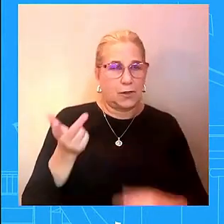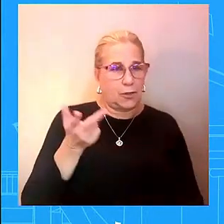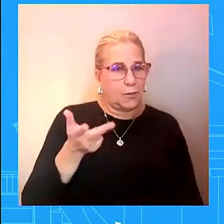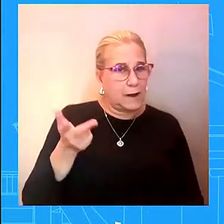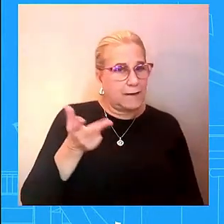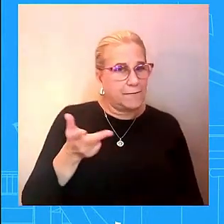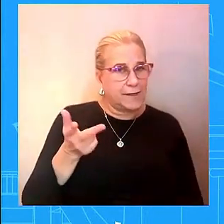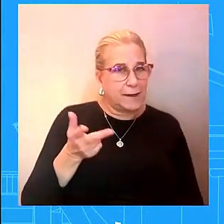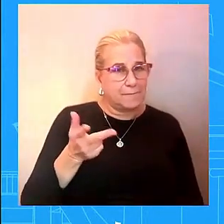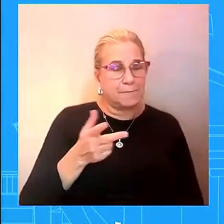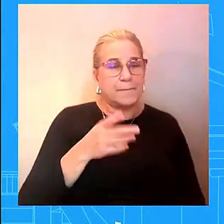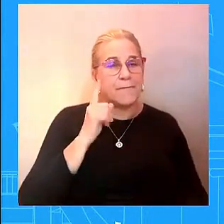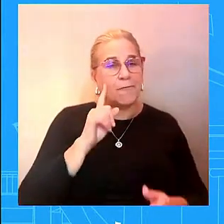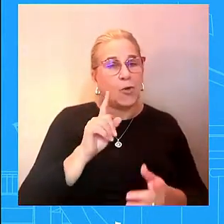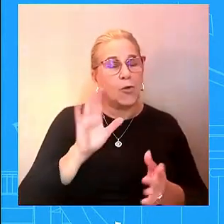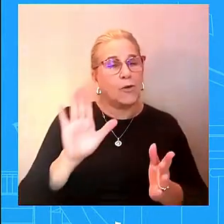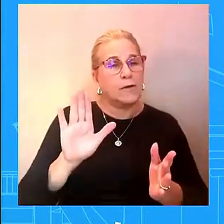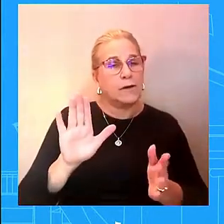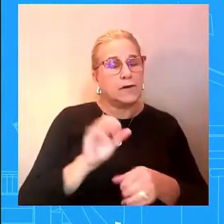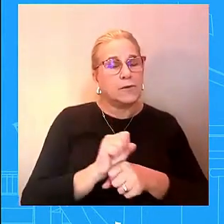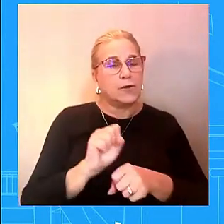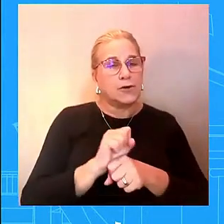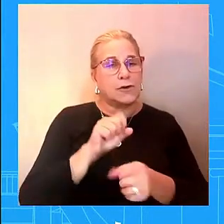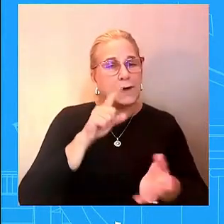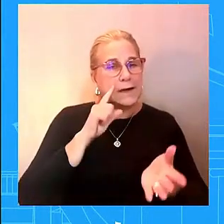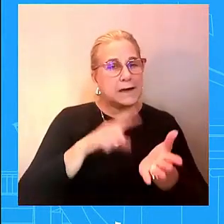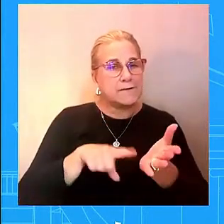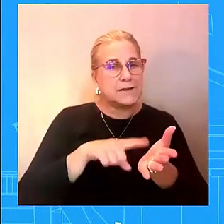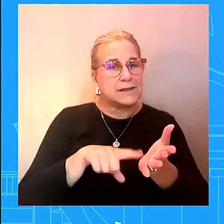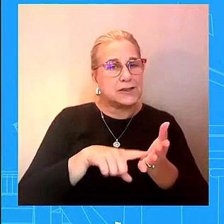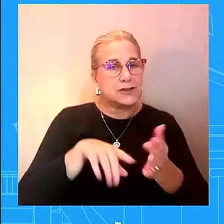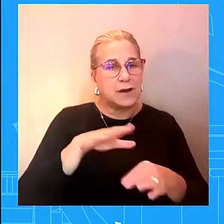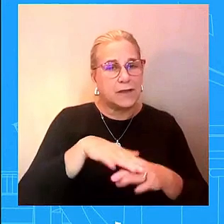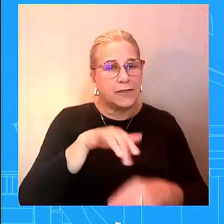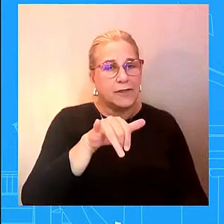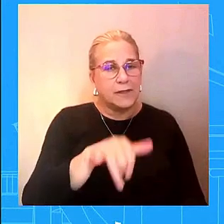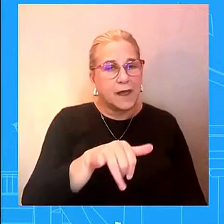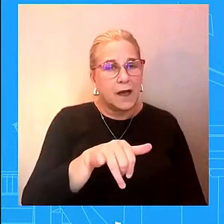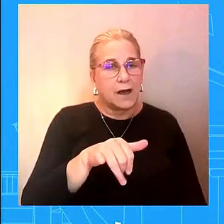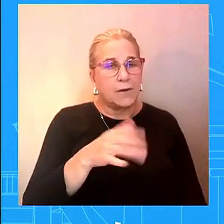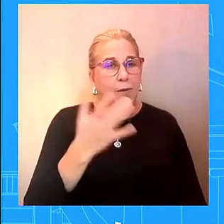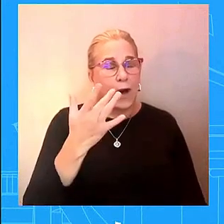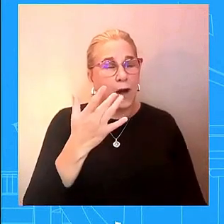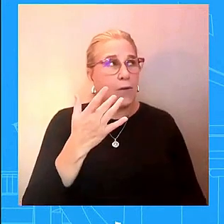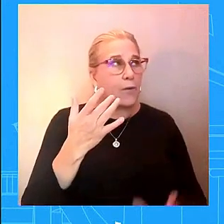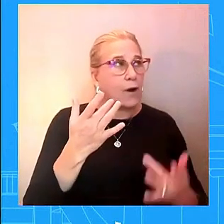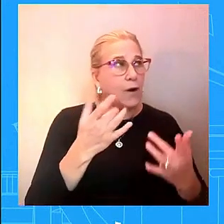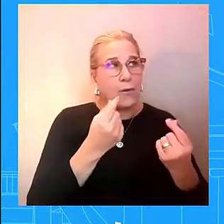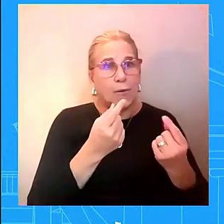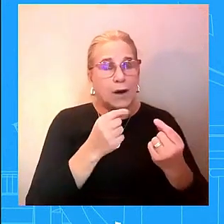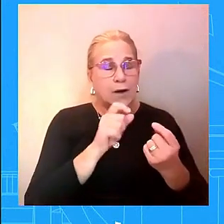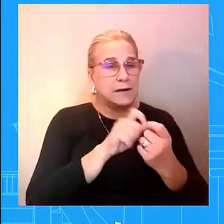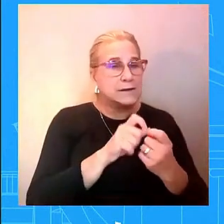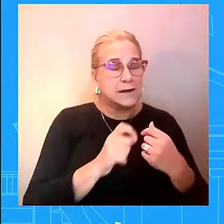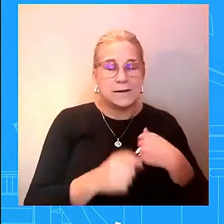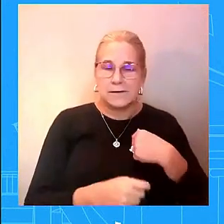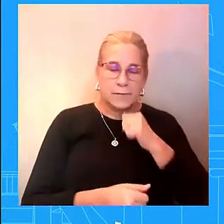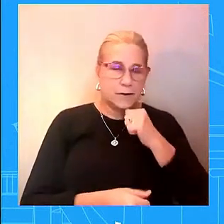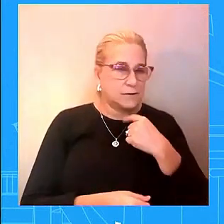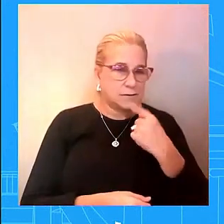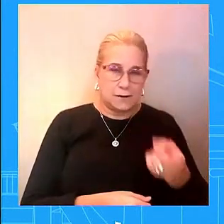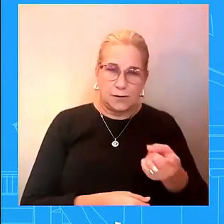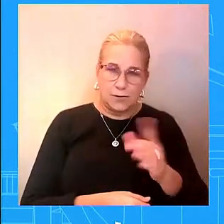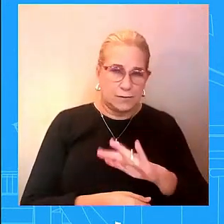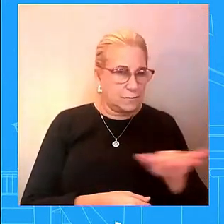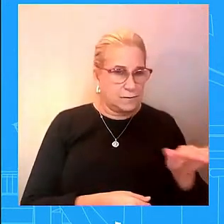to the bottom of it we need to get answers before i can uh give you anything further from here uh but it's being investigated by the appropriate